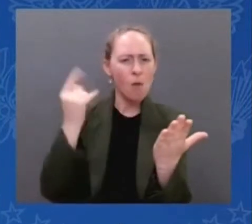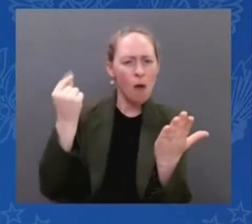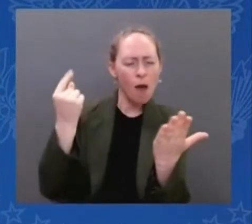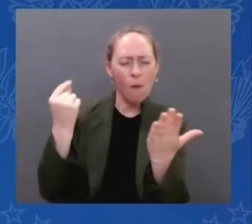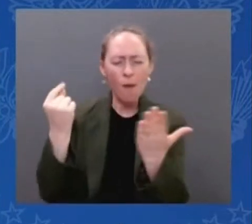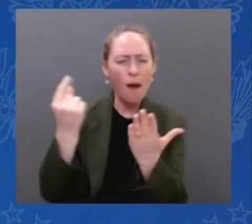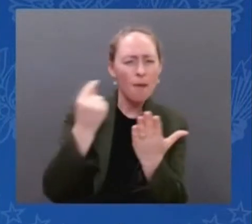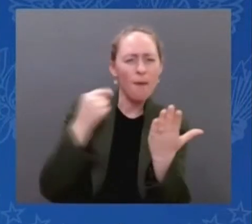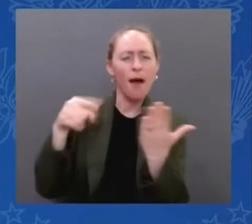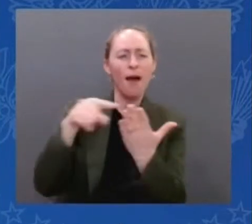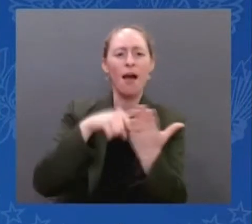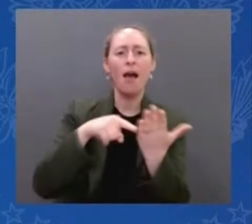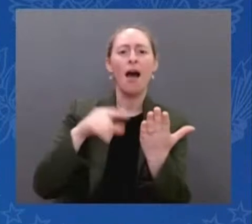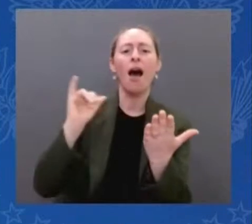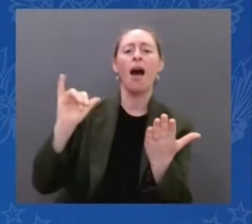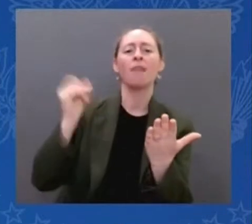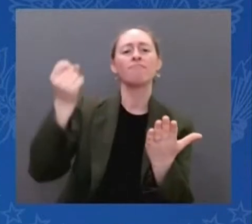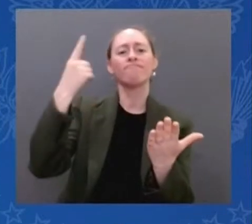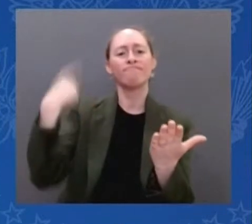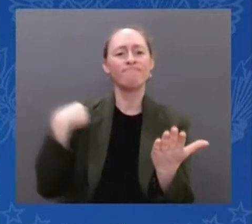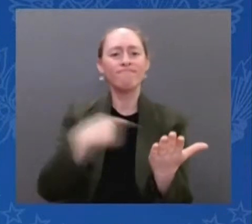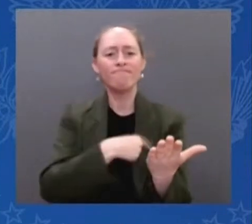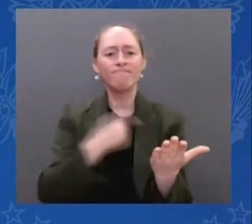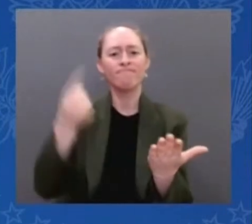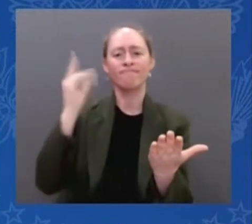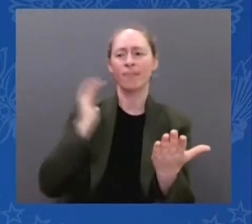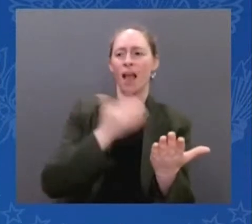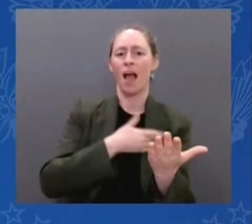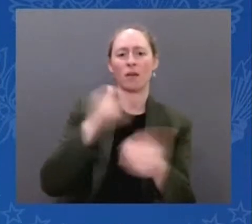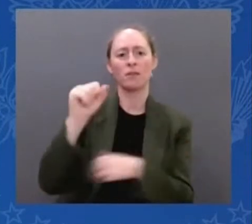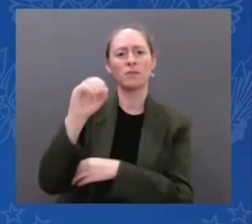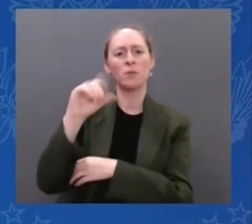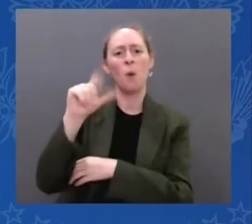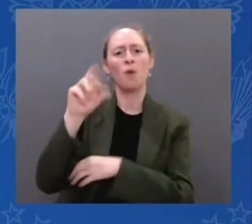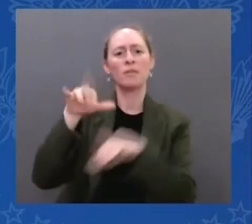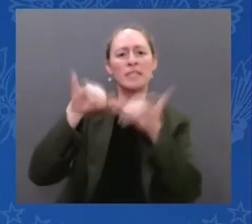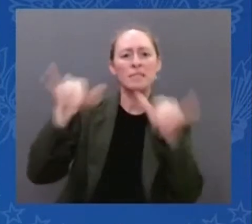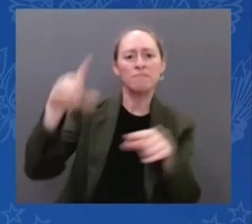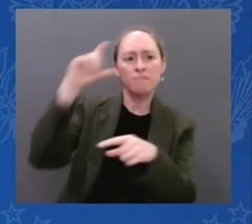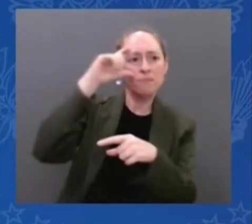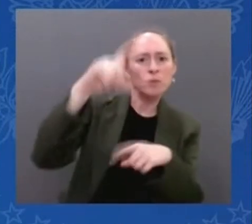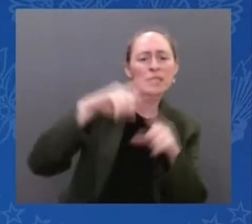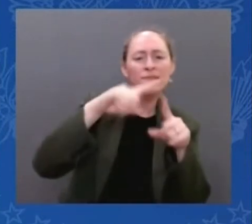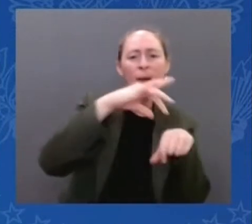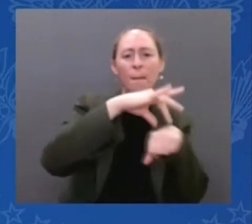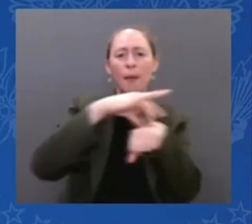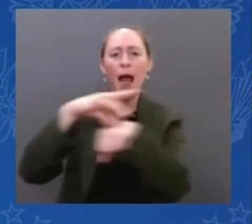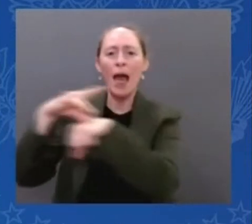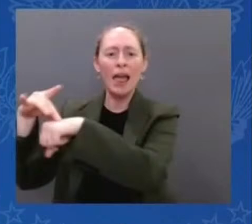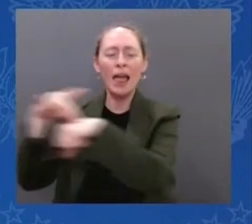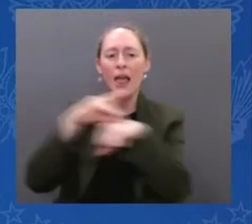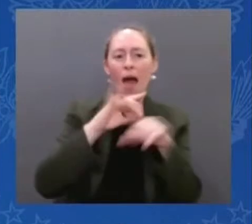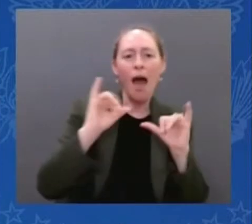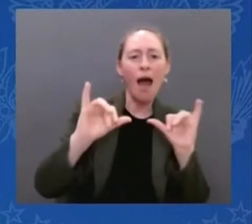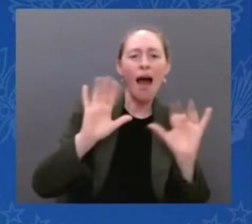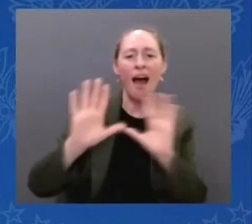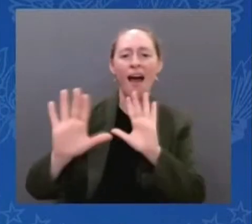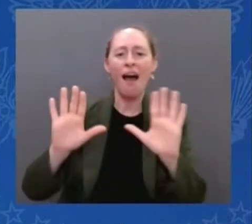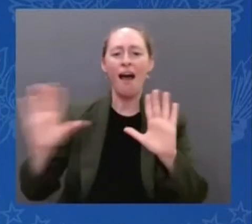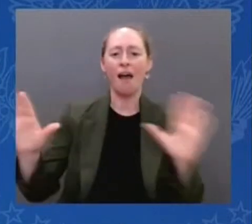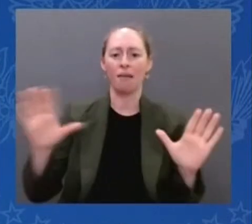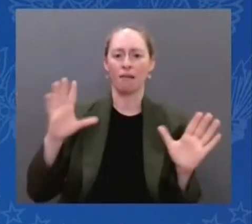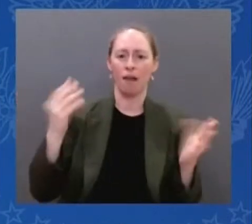was made possible by partnership among nations. And it is an example of how the scientific